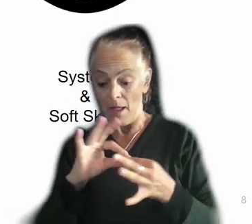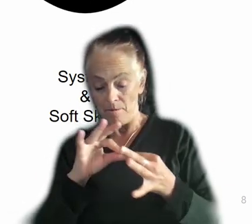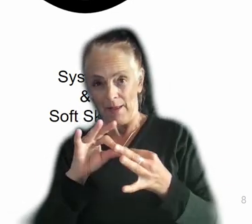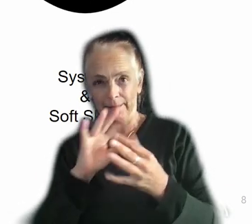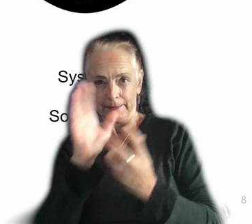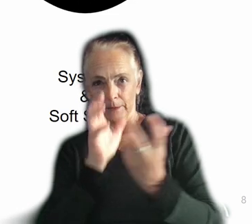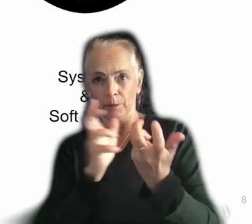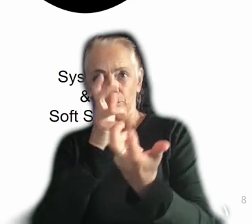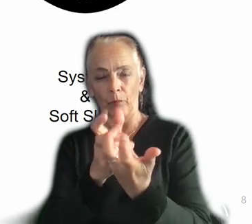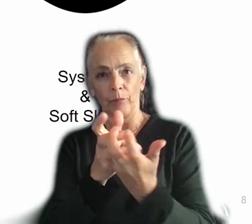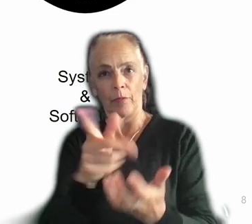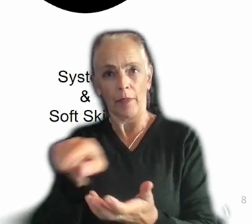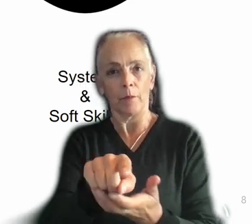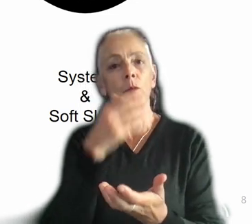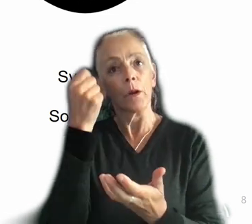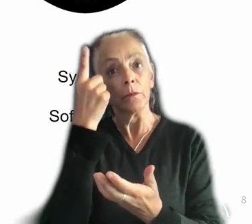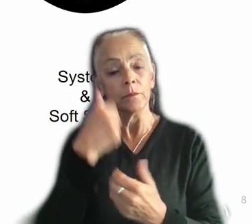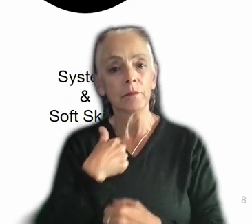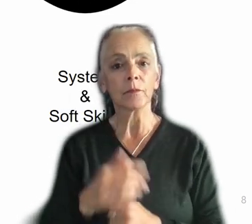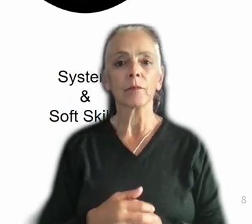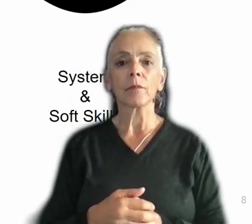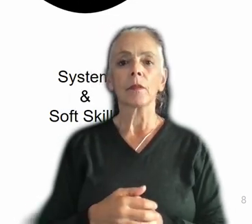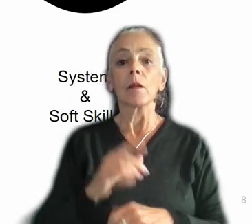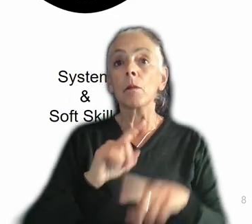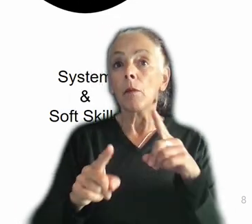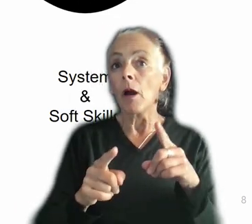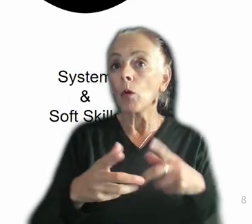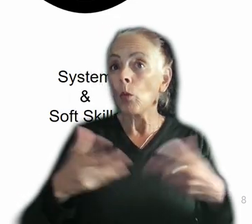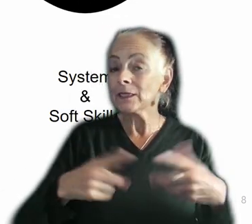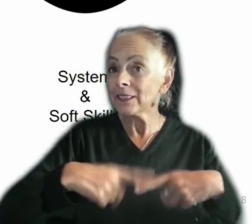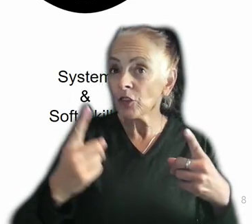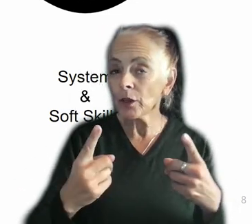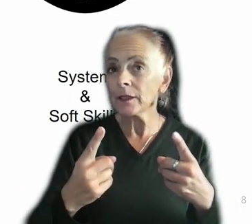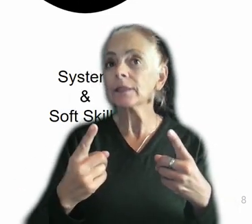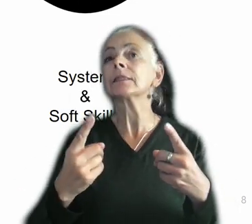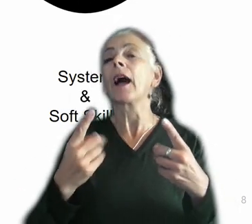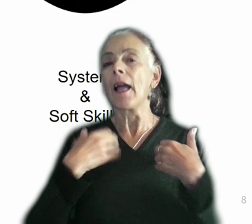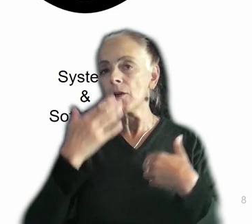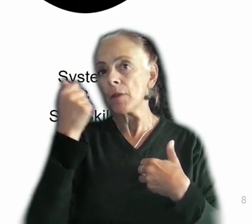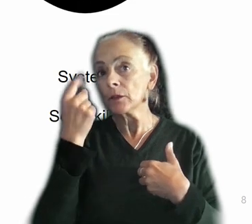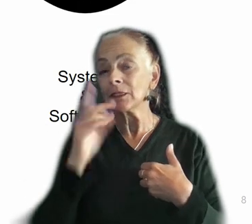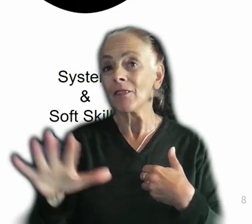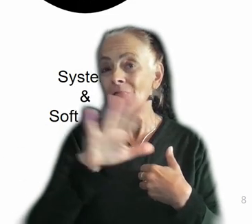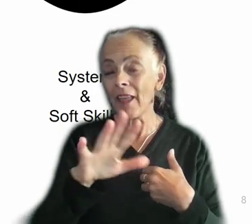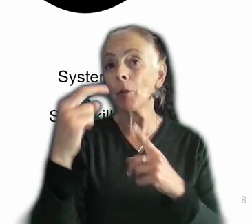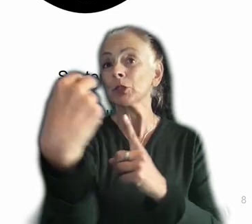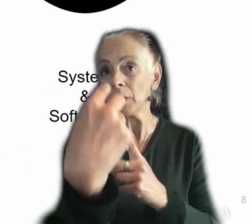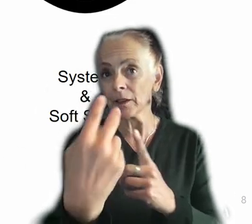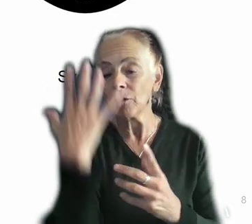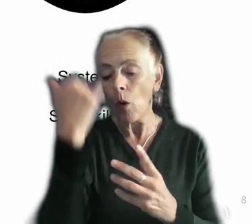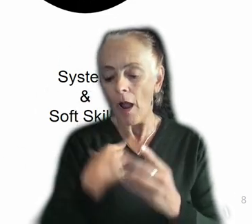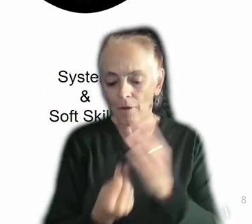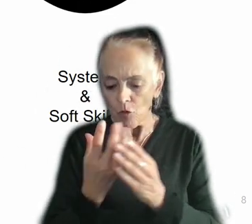understand me. What changes is that I have a better understanding of their perspective because I have grown to have different ways